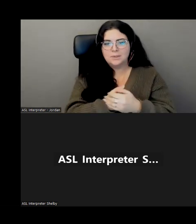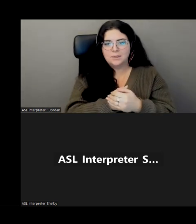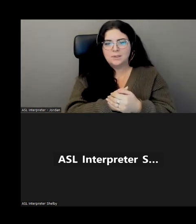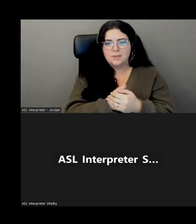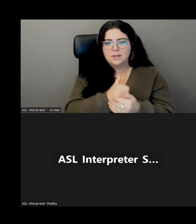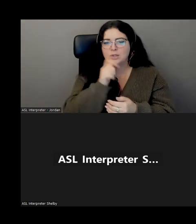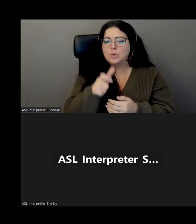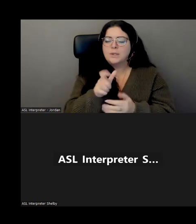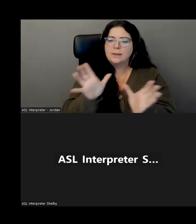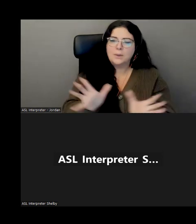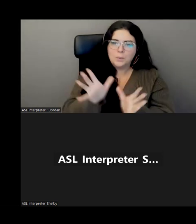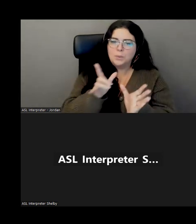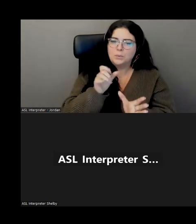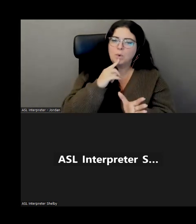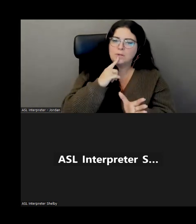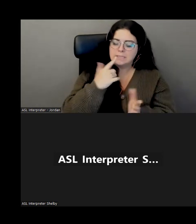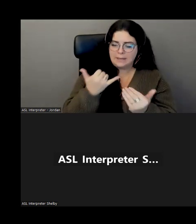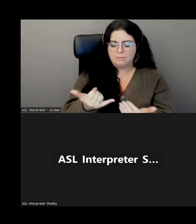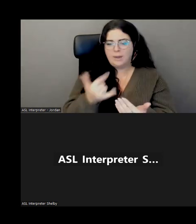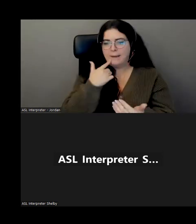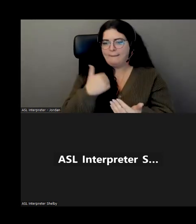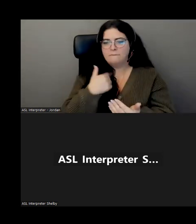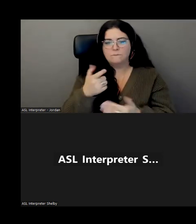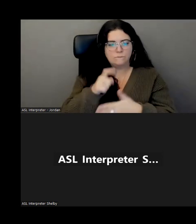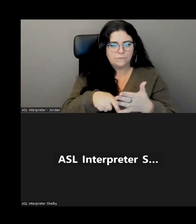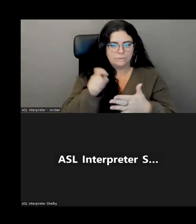dragging us up, but somebody saying, here, I got what you need.